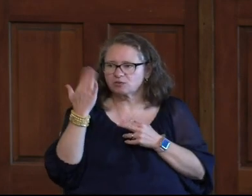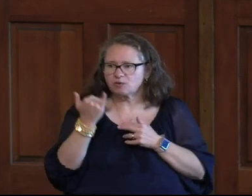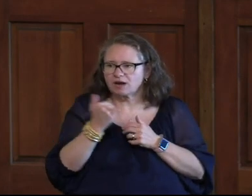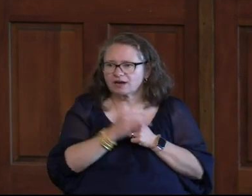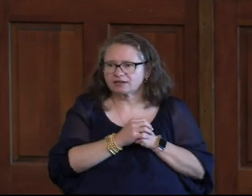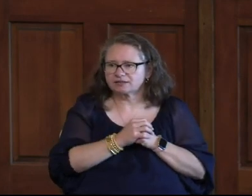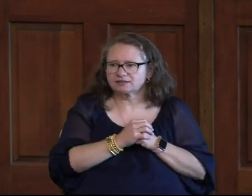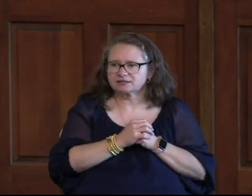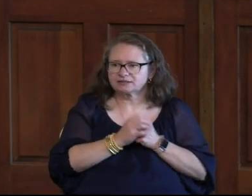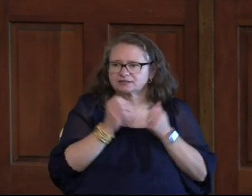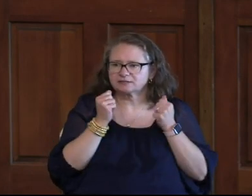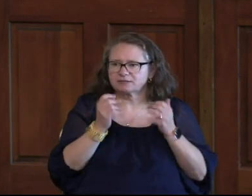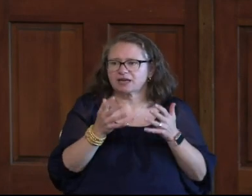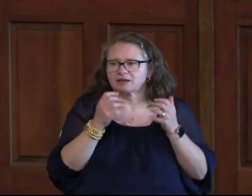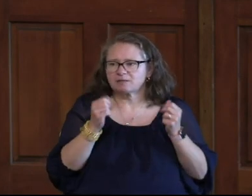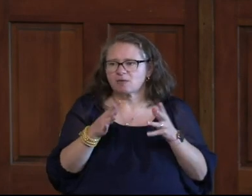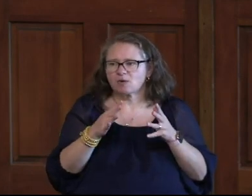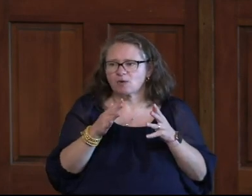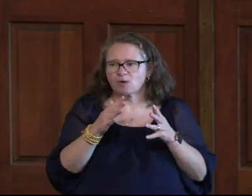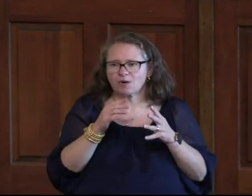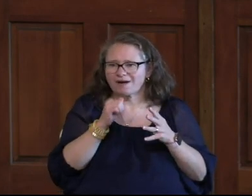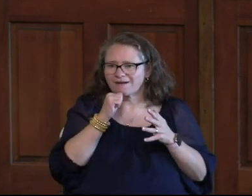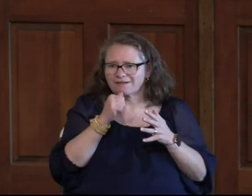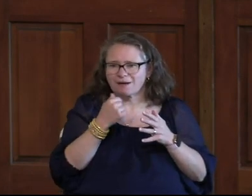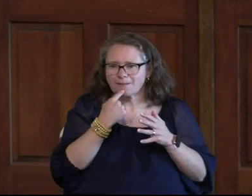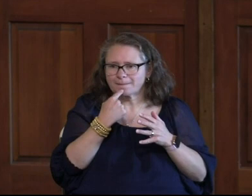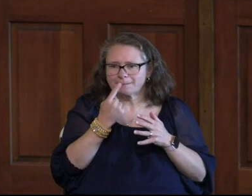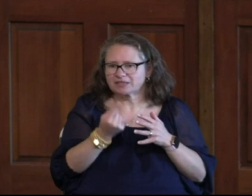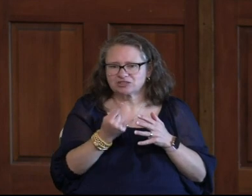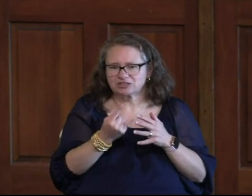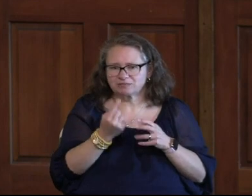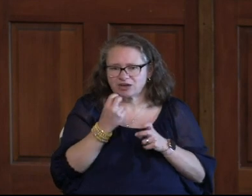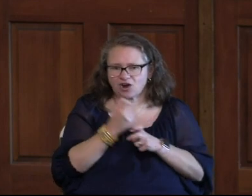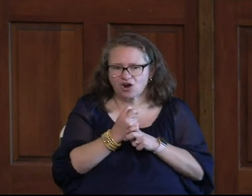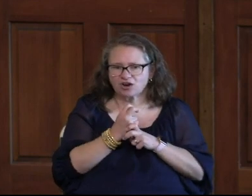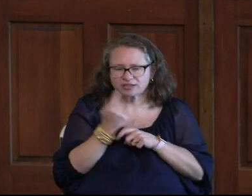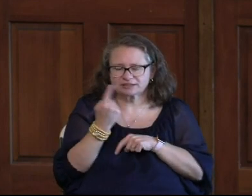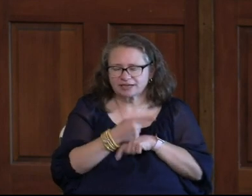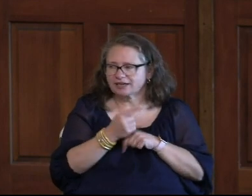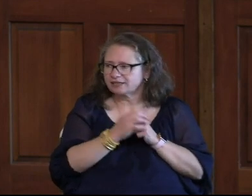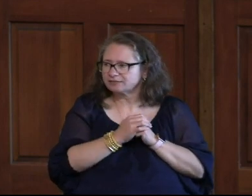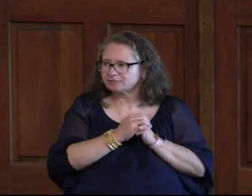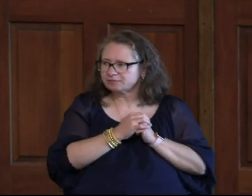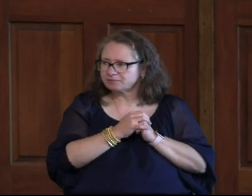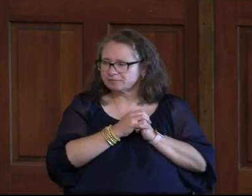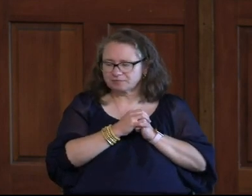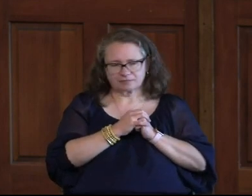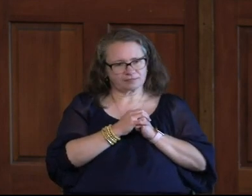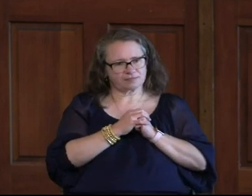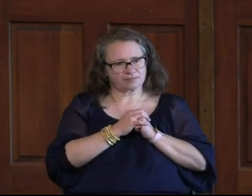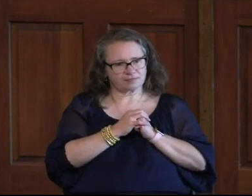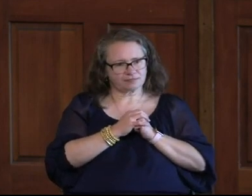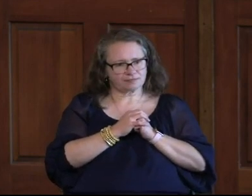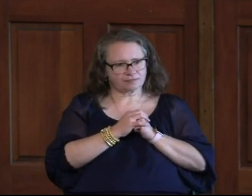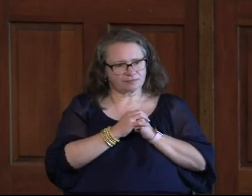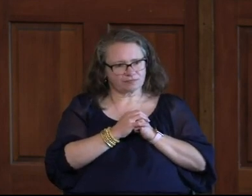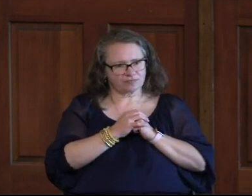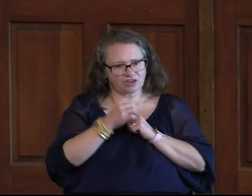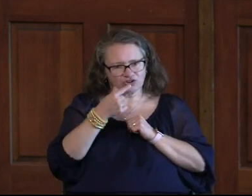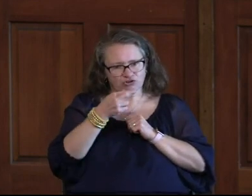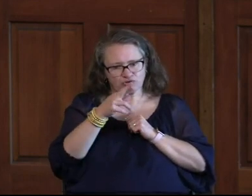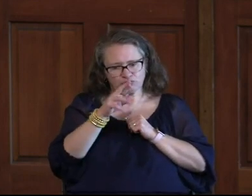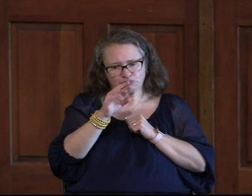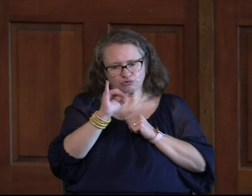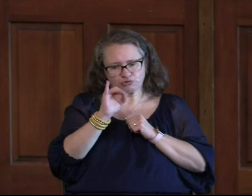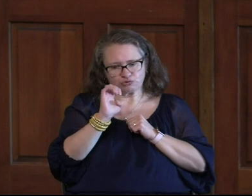many more I didn't mention That this can be A really hard day And here's something About grief When we're